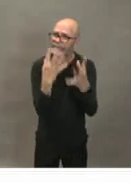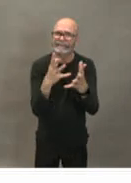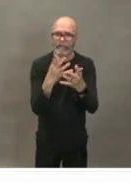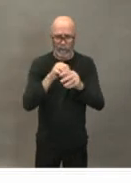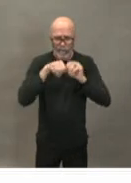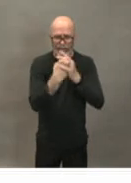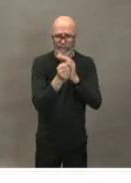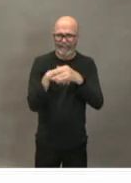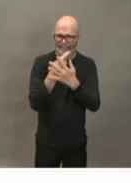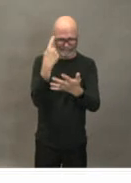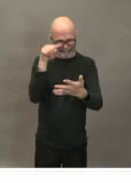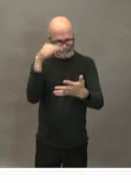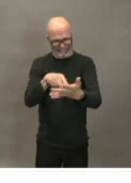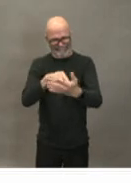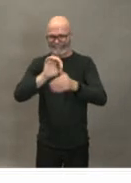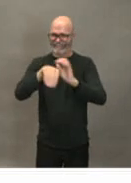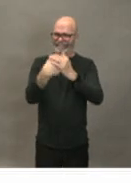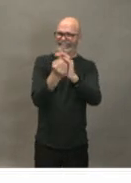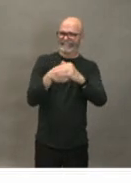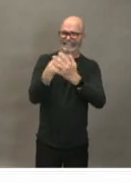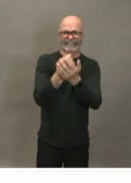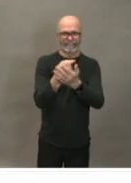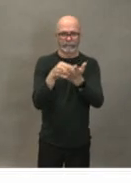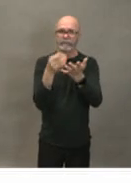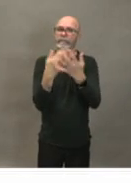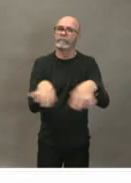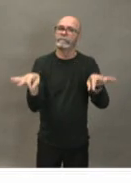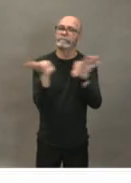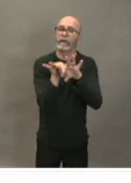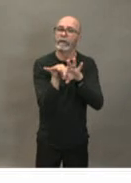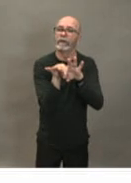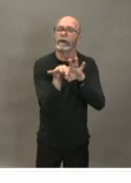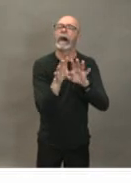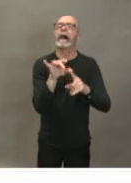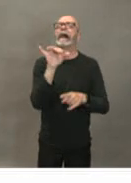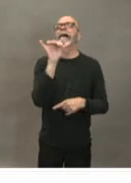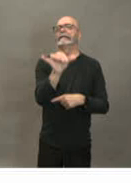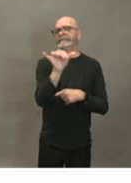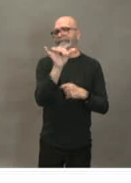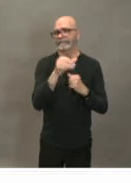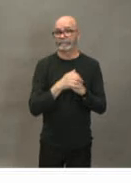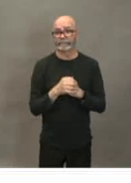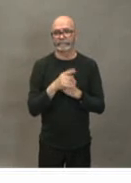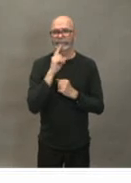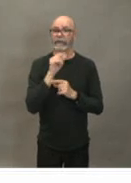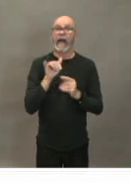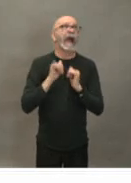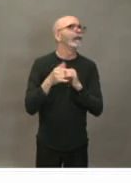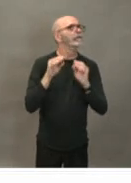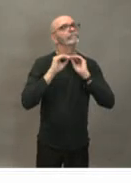is important to do that understanding going back to how what what the virus is and how it's spread